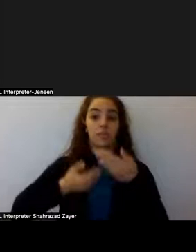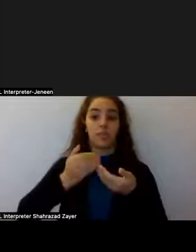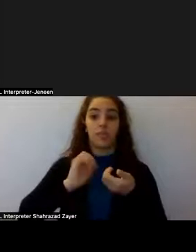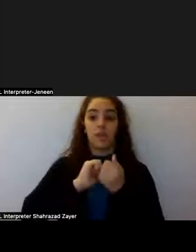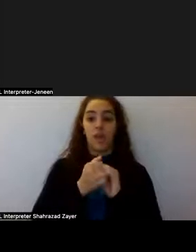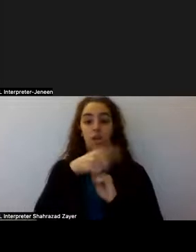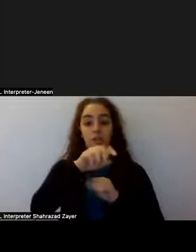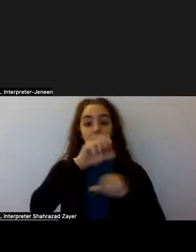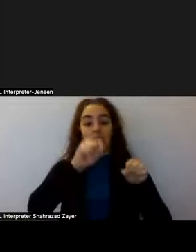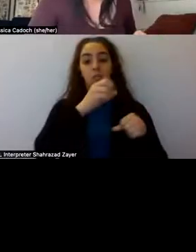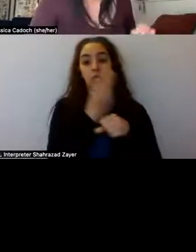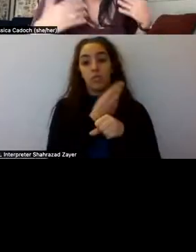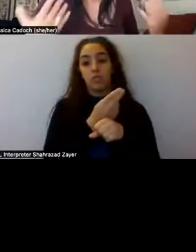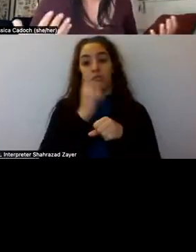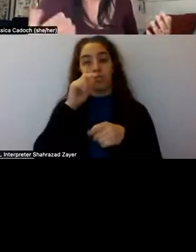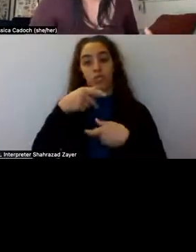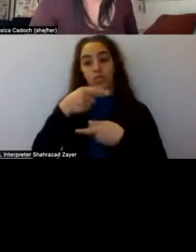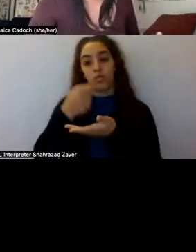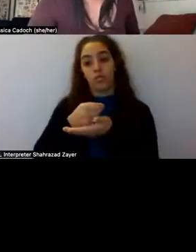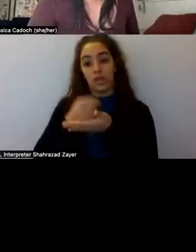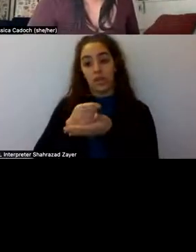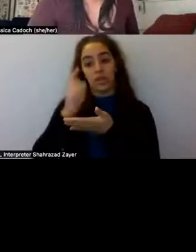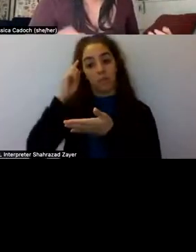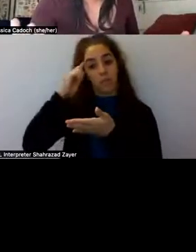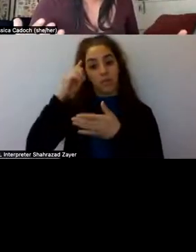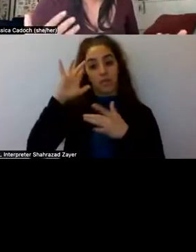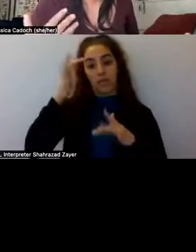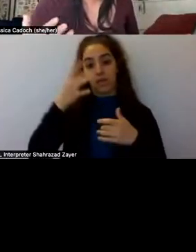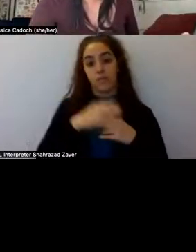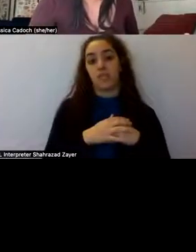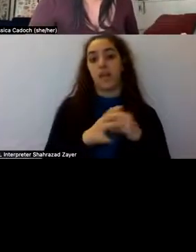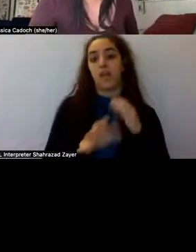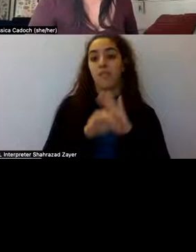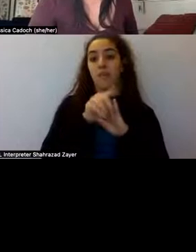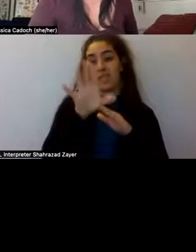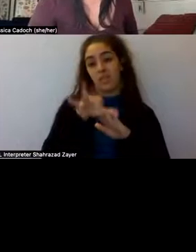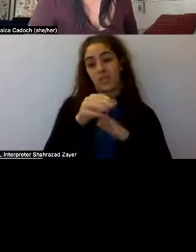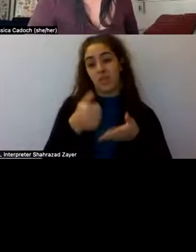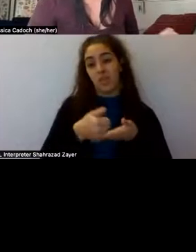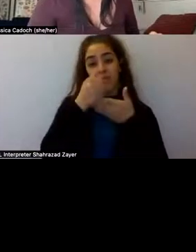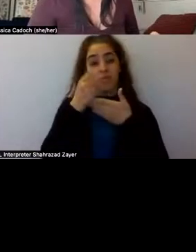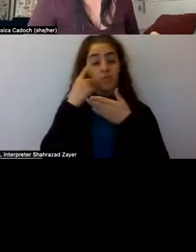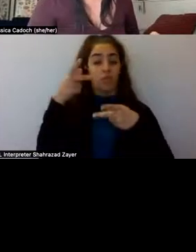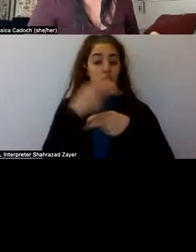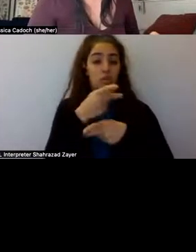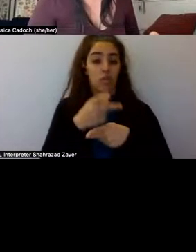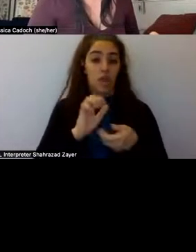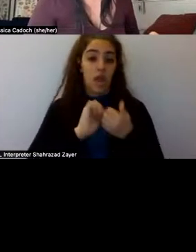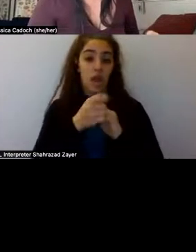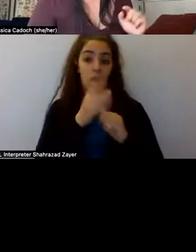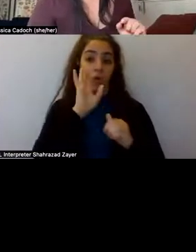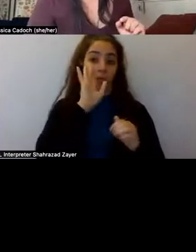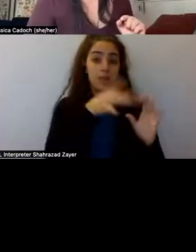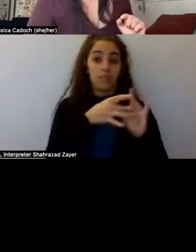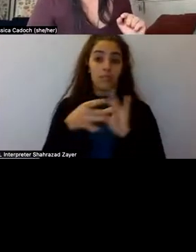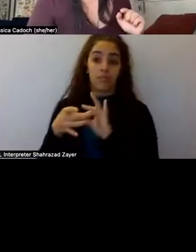And I found his video over here very helpful to explain, um, how psychedelics really help to treat mental illness. So, um, let me know